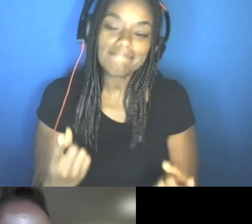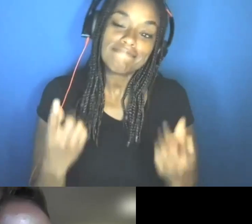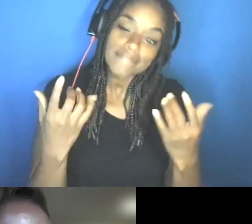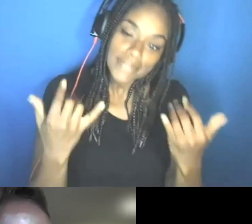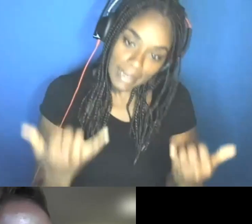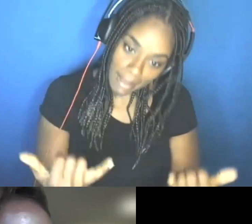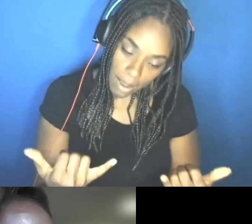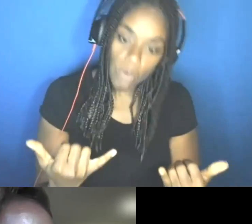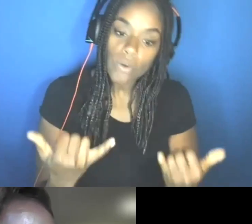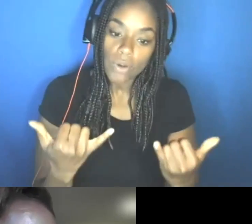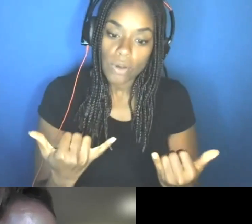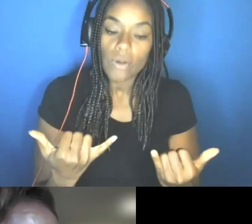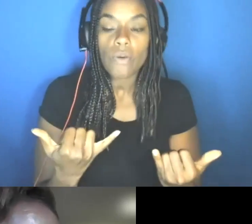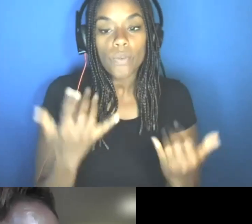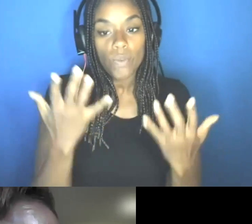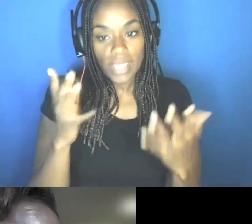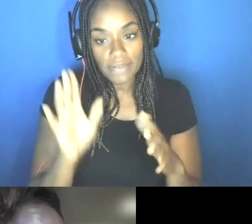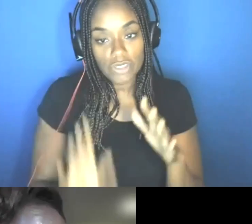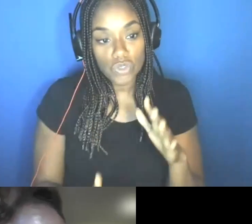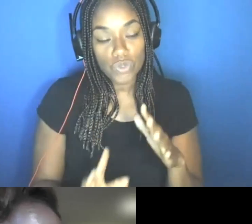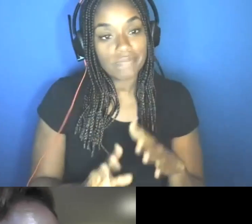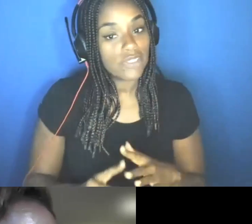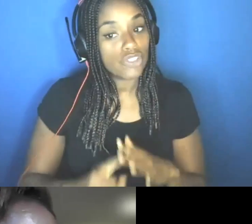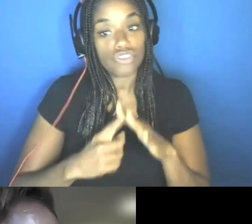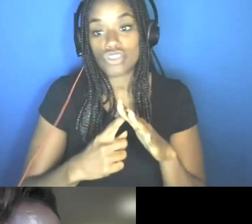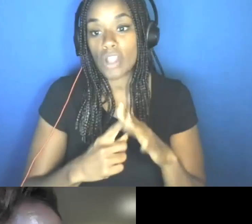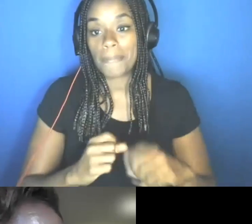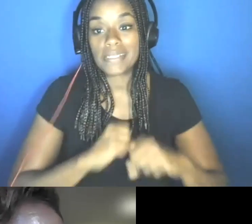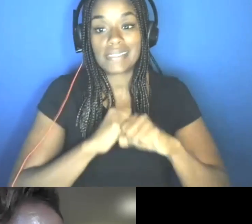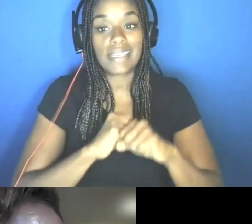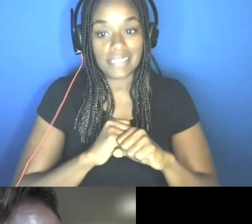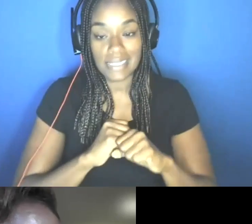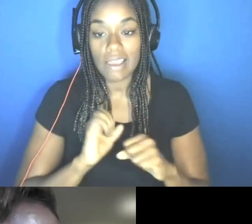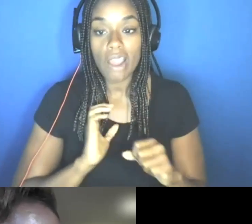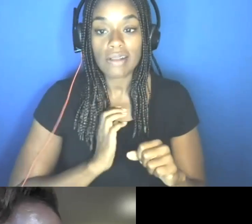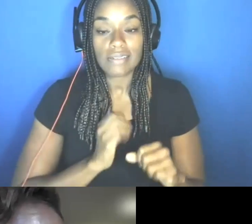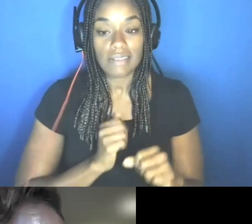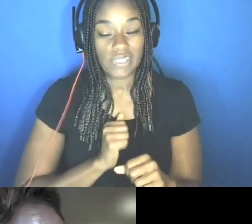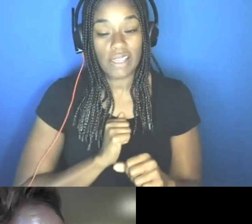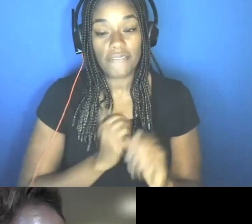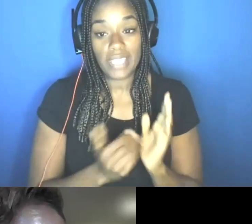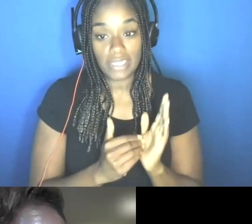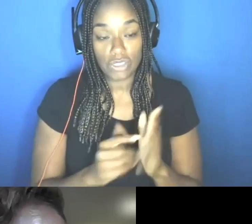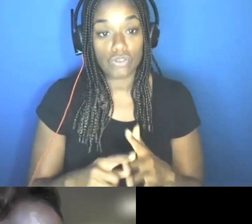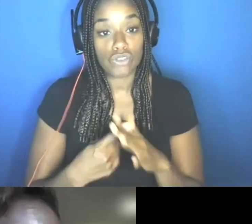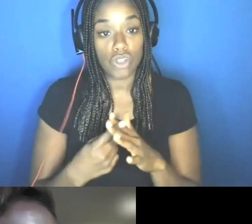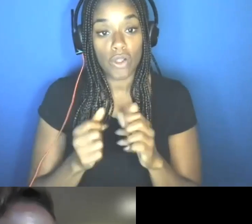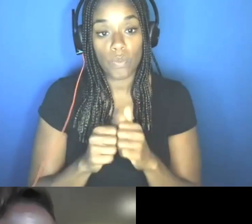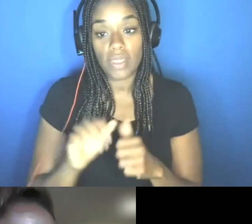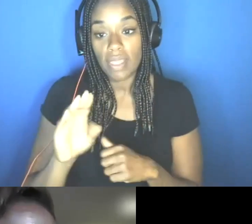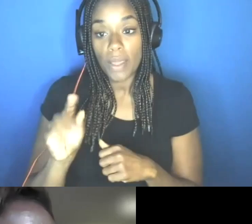that we need to show up our protections again. So starting with getting your booster, getting your flu shot, so you're ready.